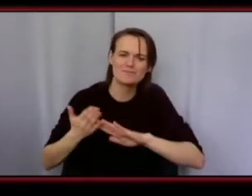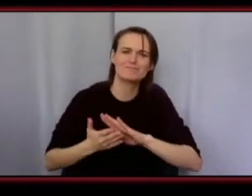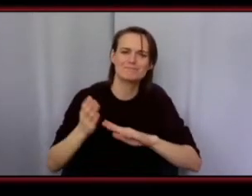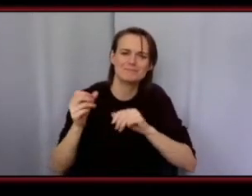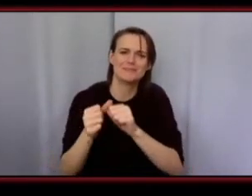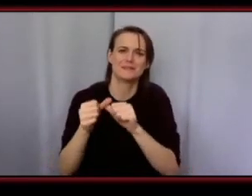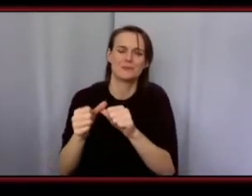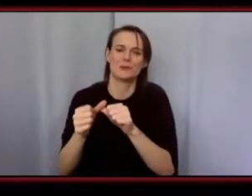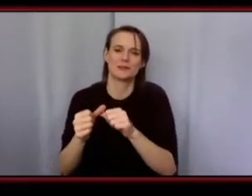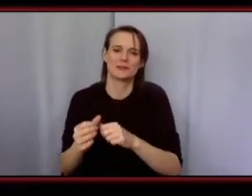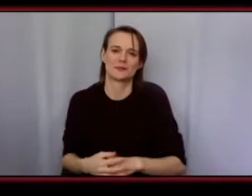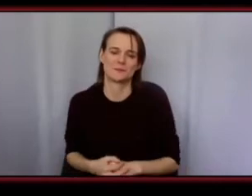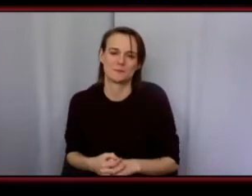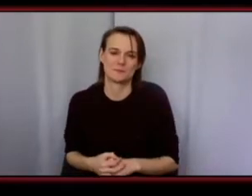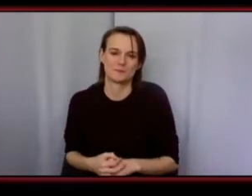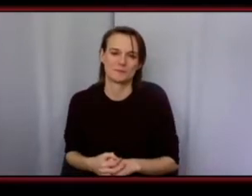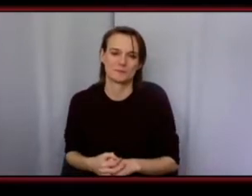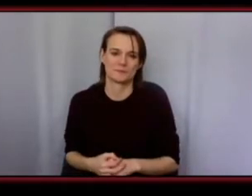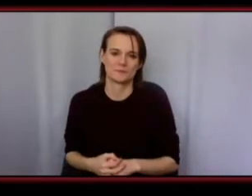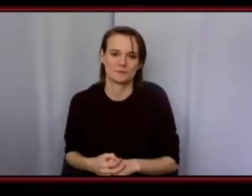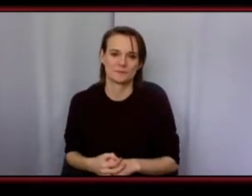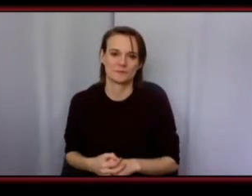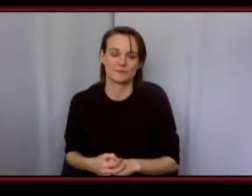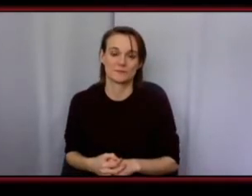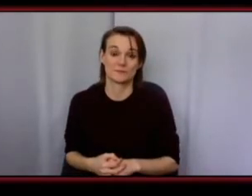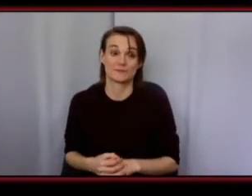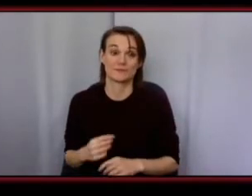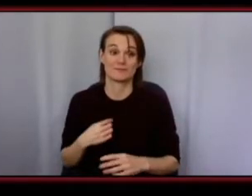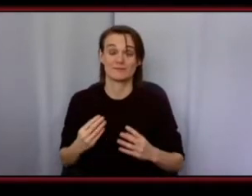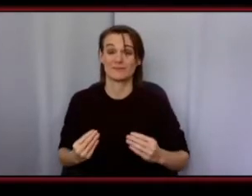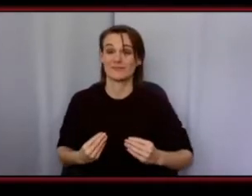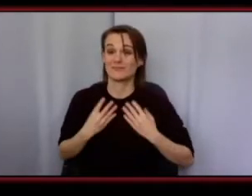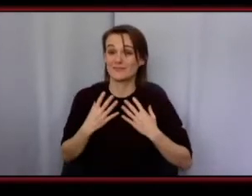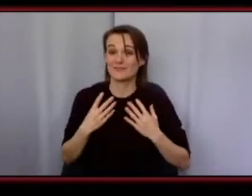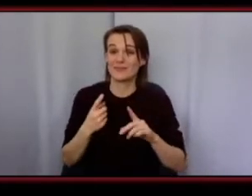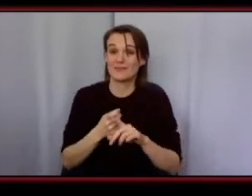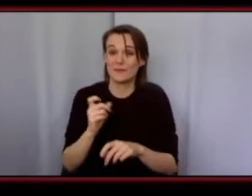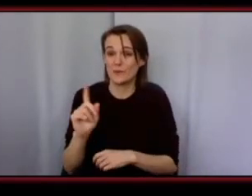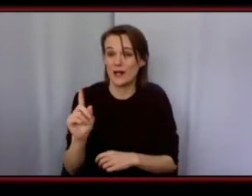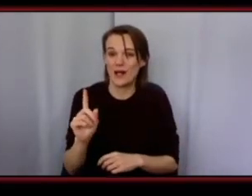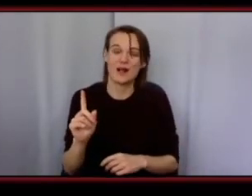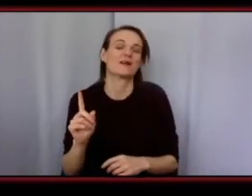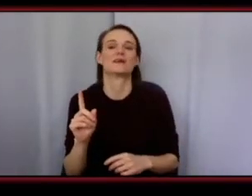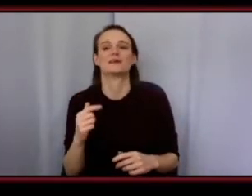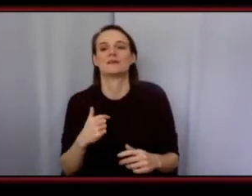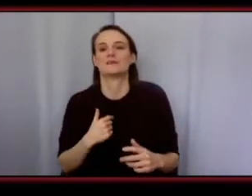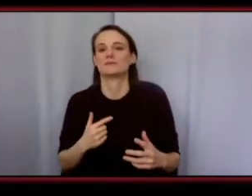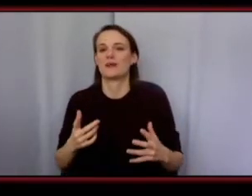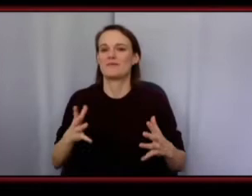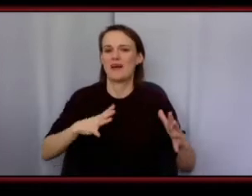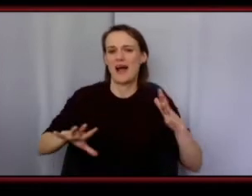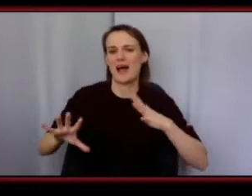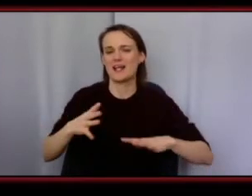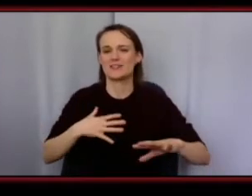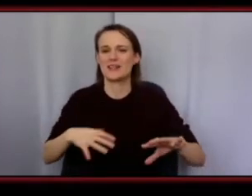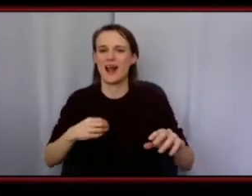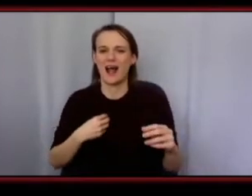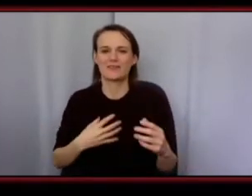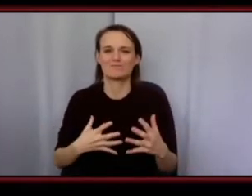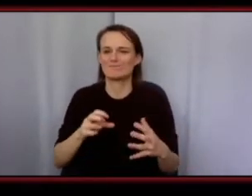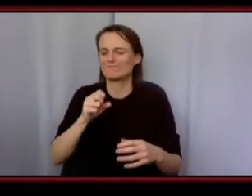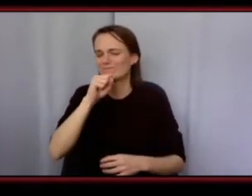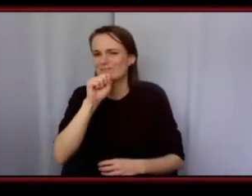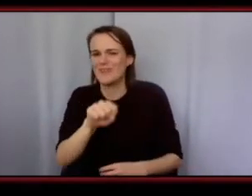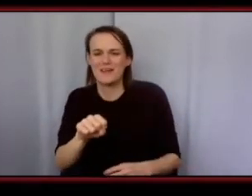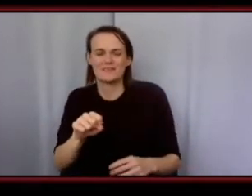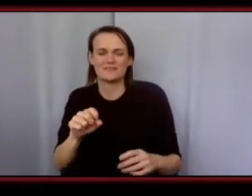well i think my inspiration comes from just my love of fashion i've always loved um sort of manipulating the